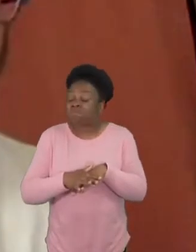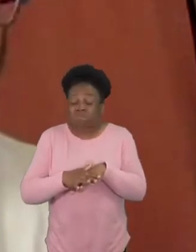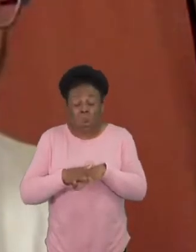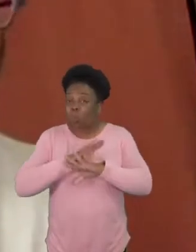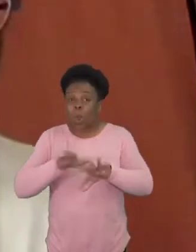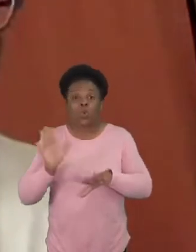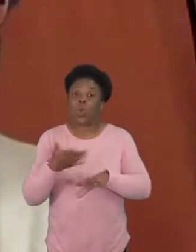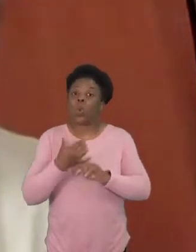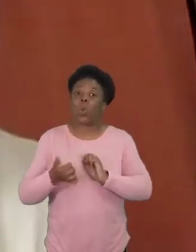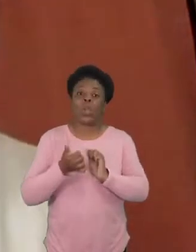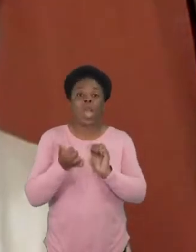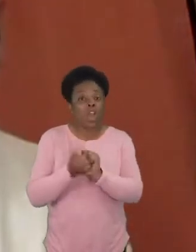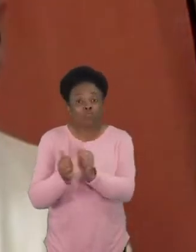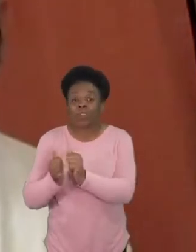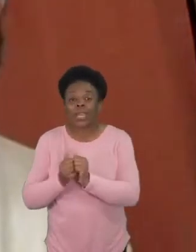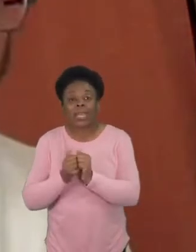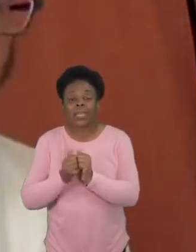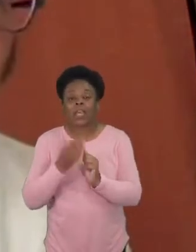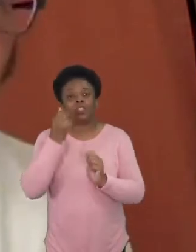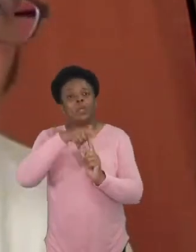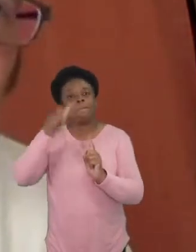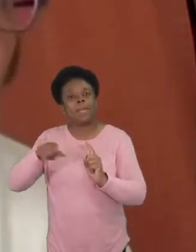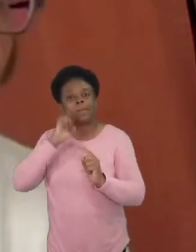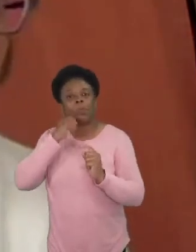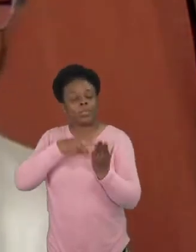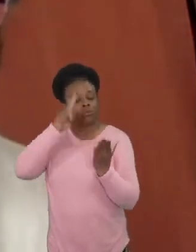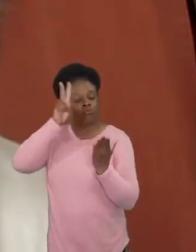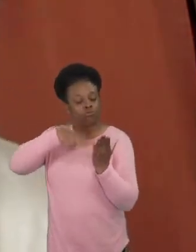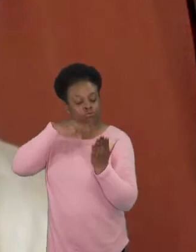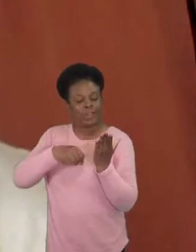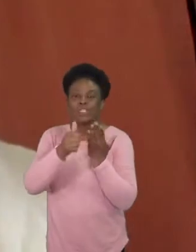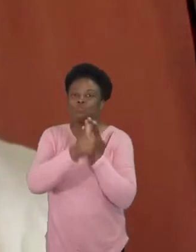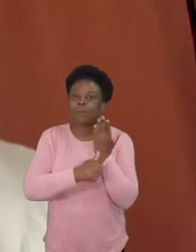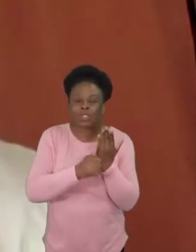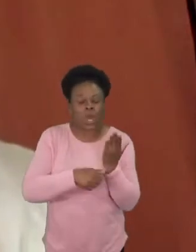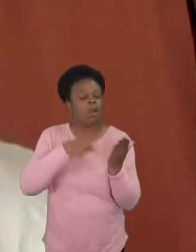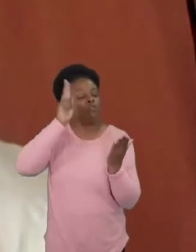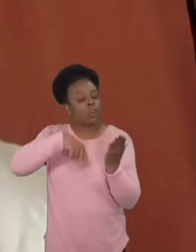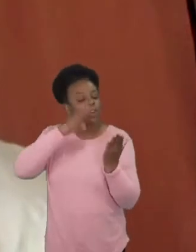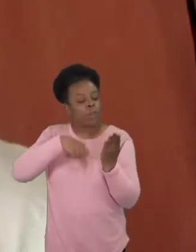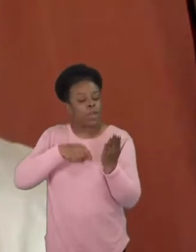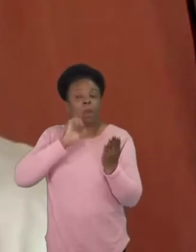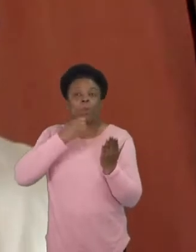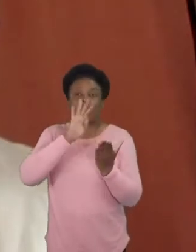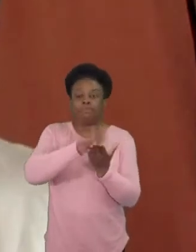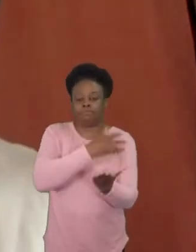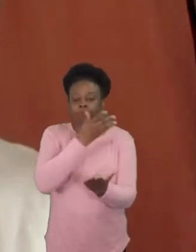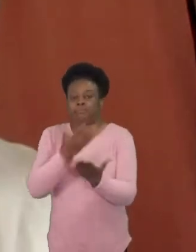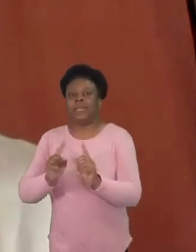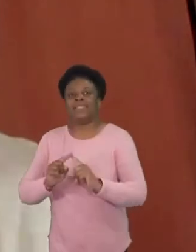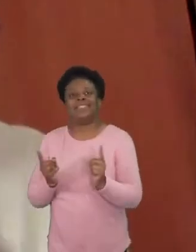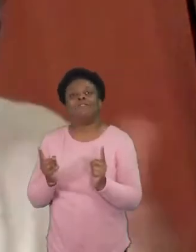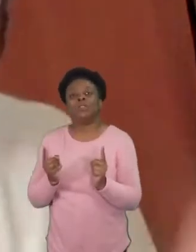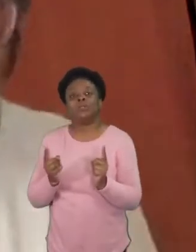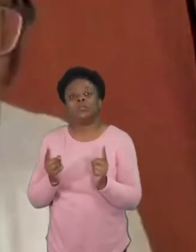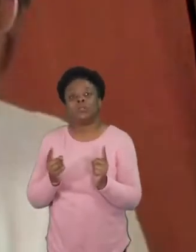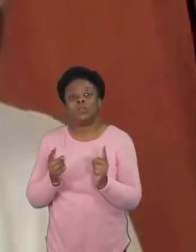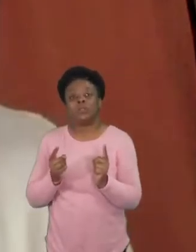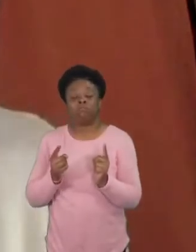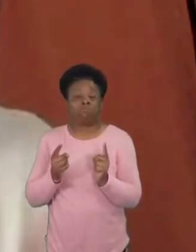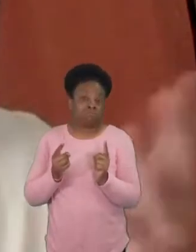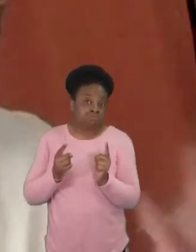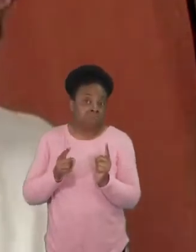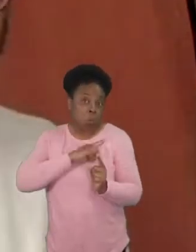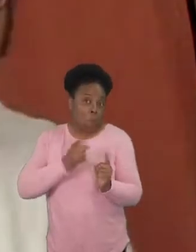and interpret them differently and one of the reasons that this is a difficult issue is because jesus doesn't explicitly